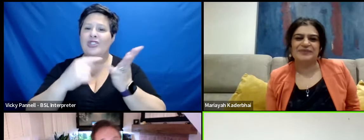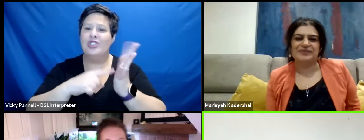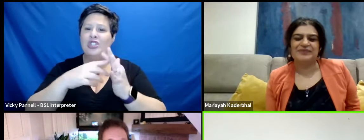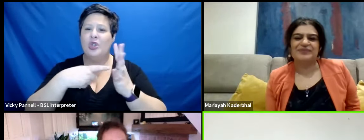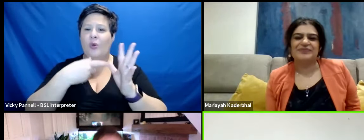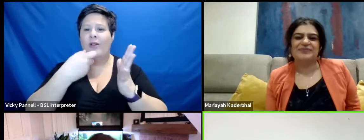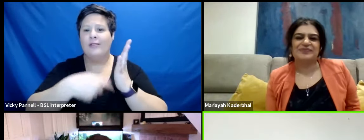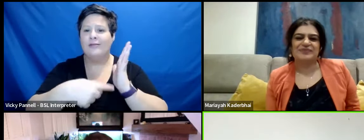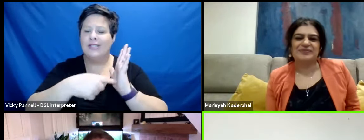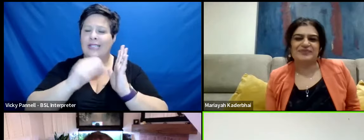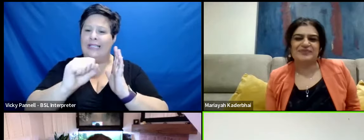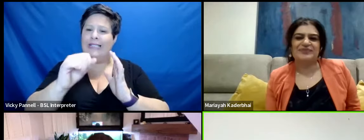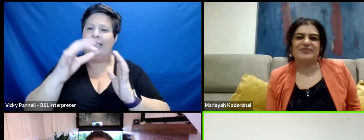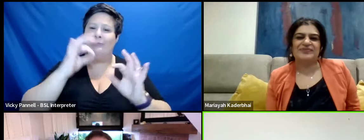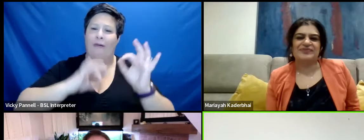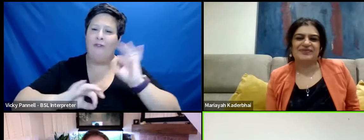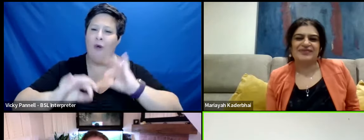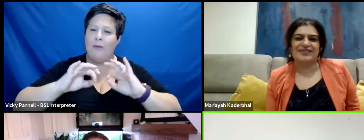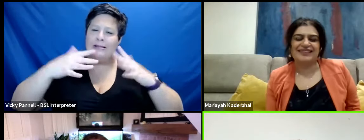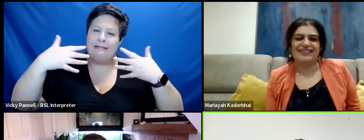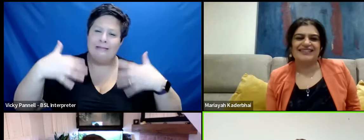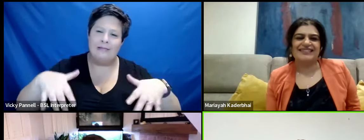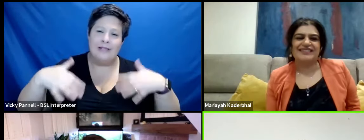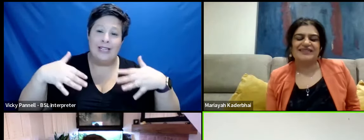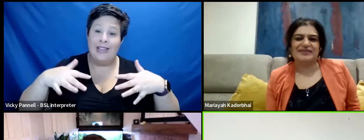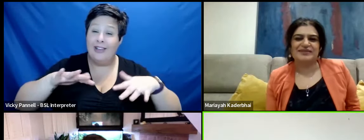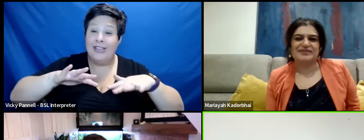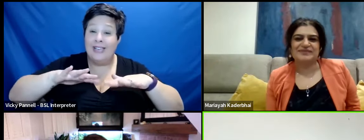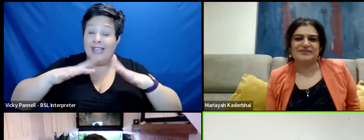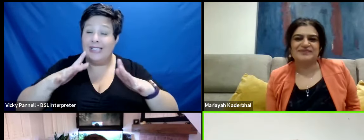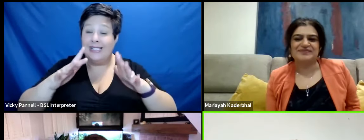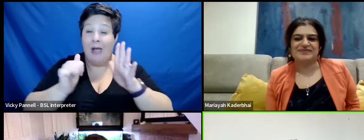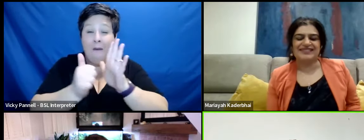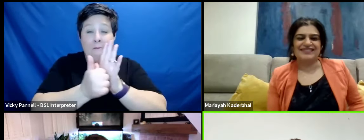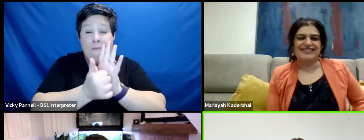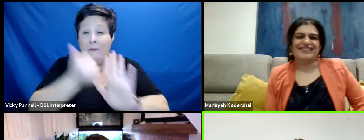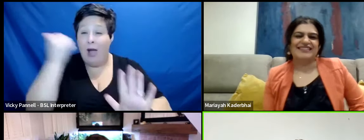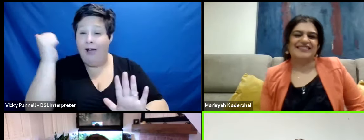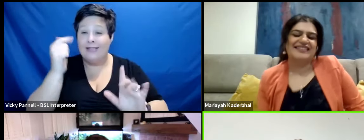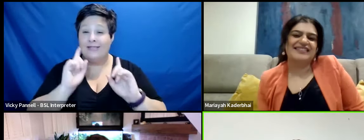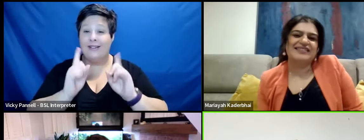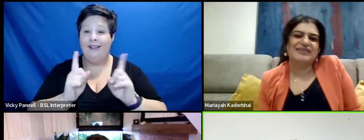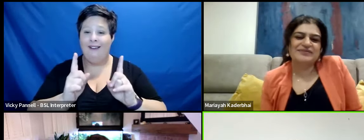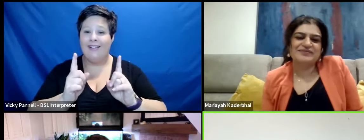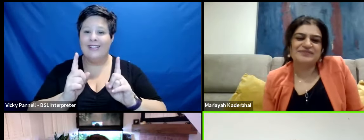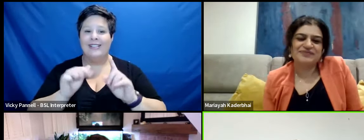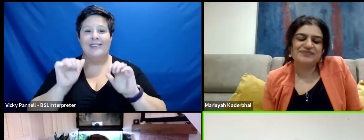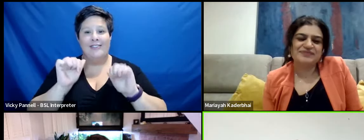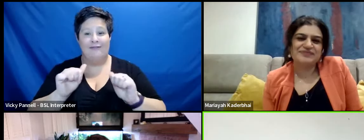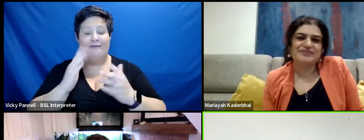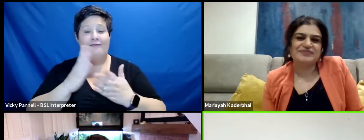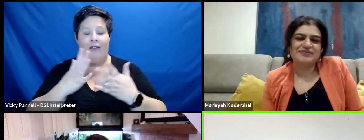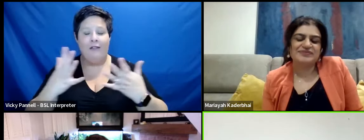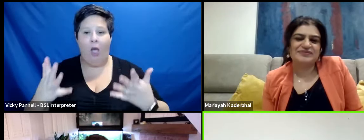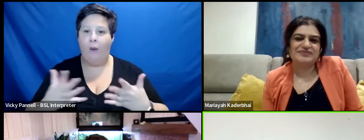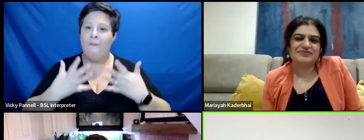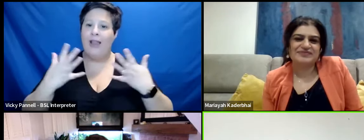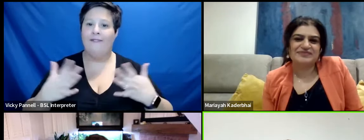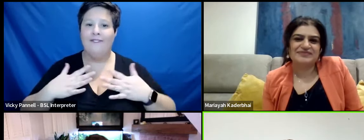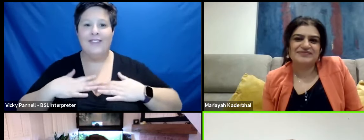Jimmy Stewart's performance in that is just phenomenal and it doesn't age is a master class and yes it is a very uplifting